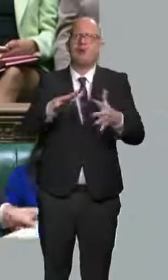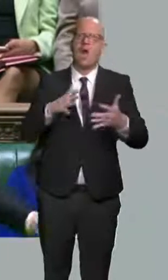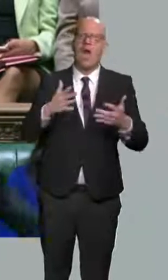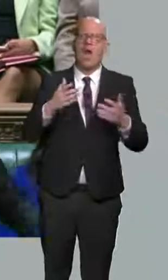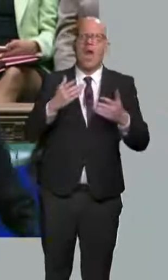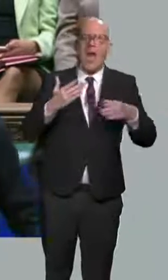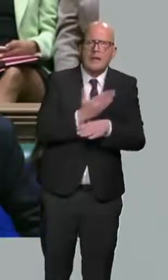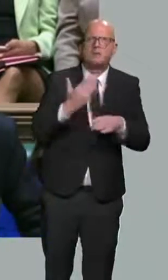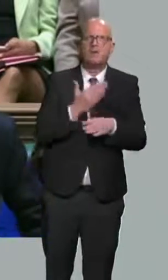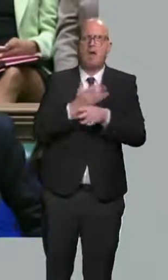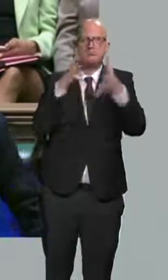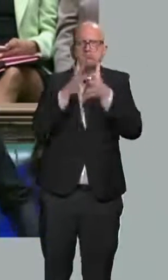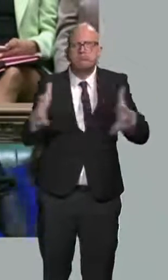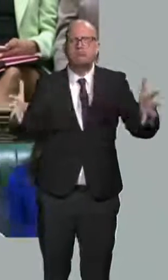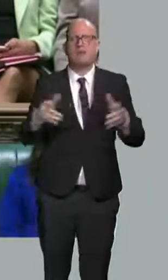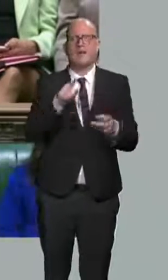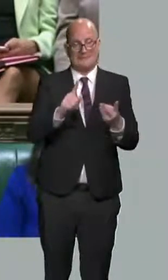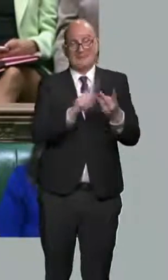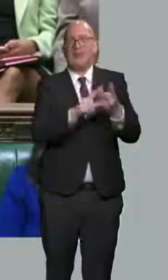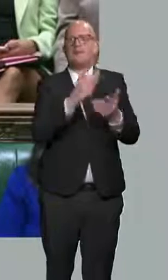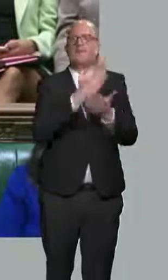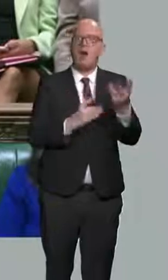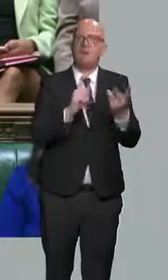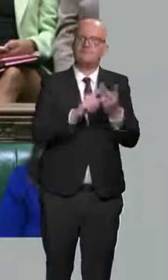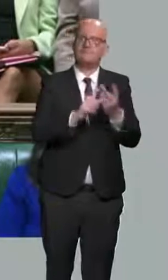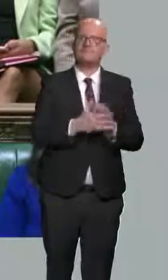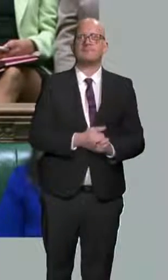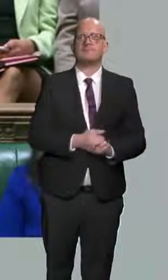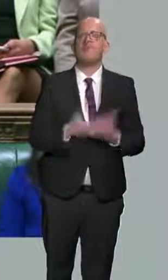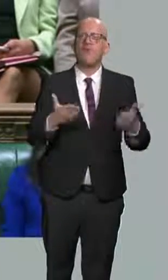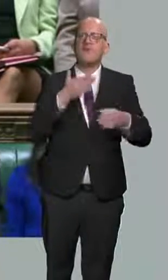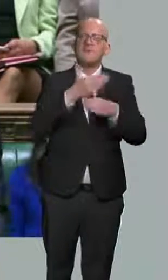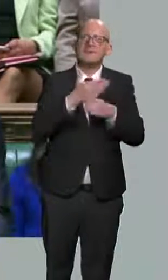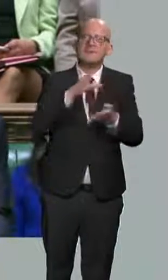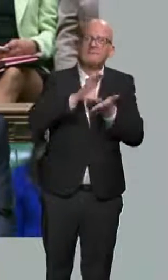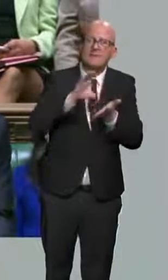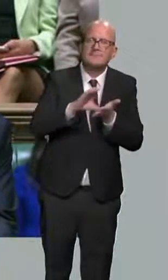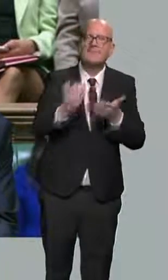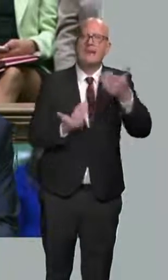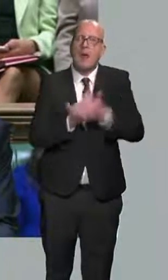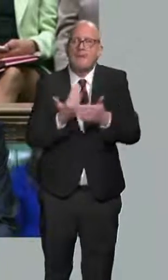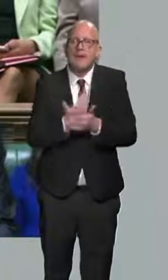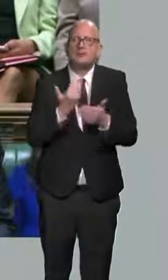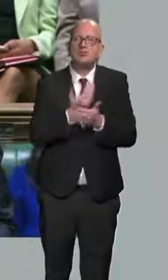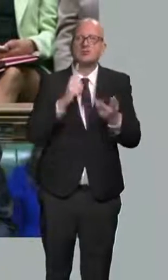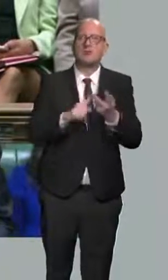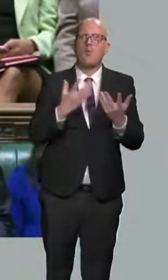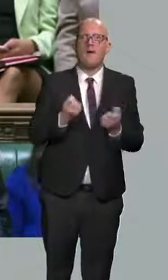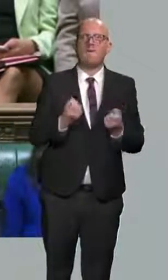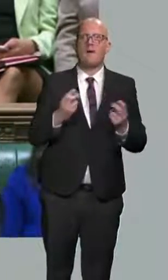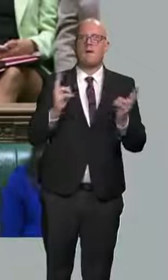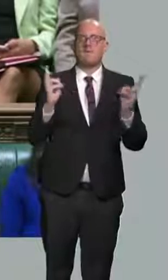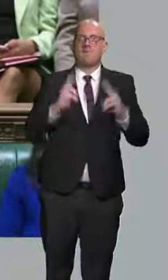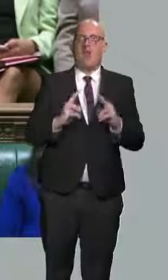of our tax plan. The plan sets out tax-cutting options on business investment and innovation, with final decisions to be